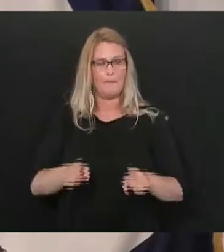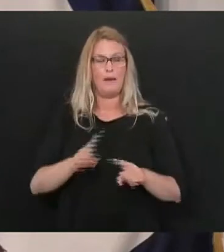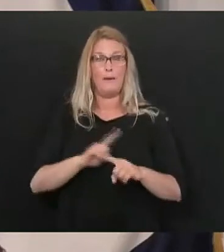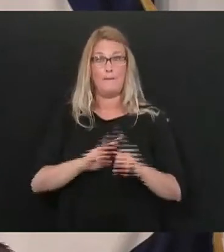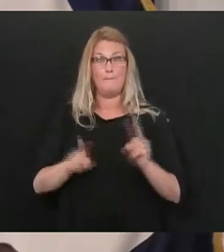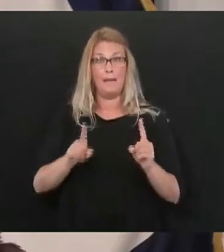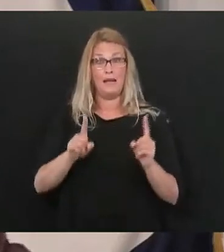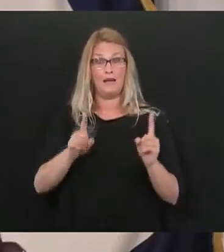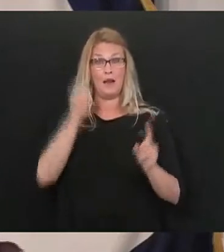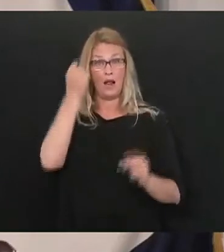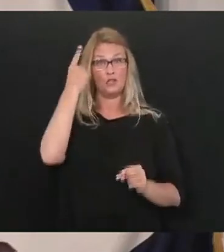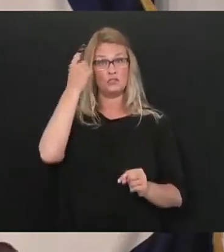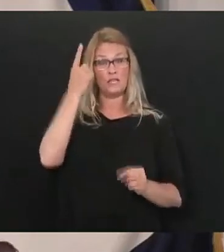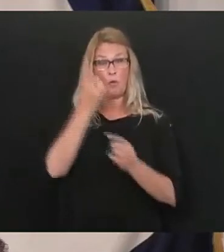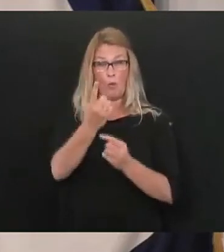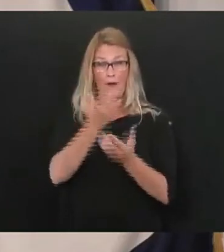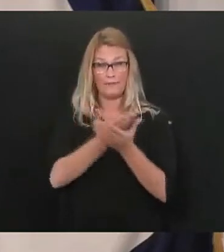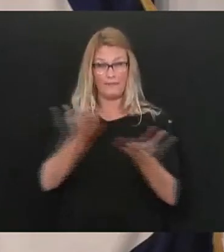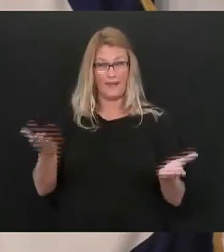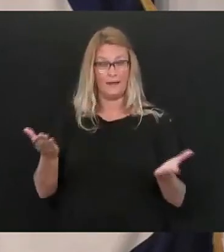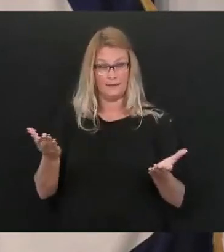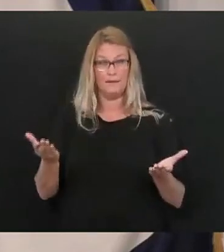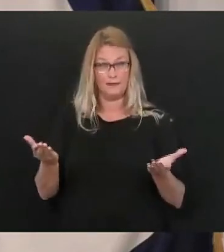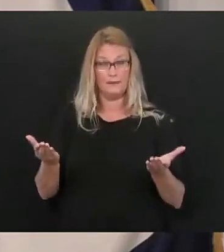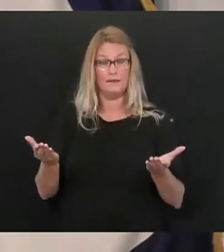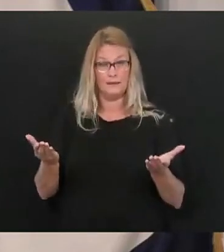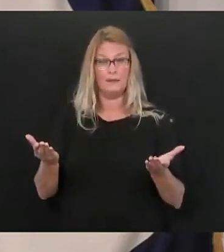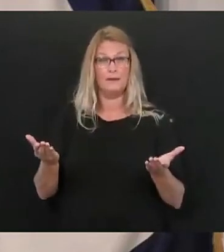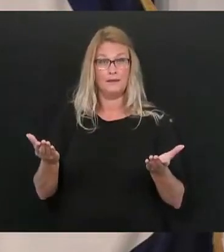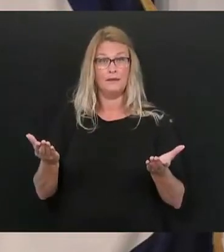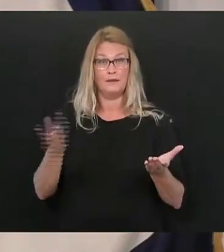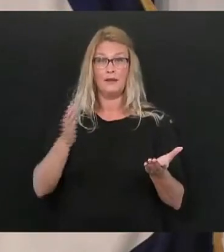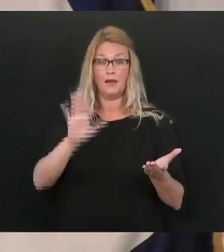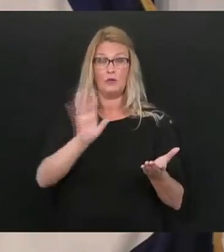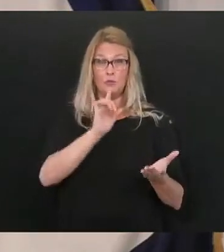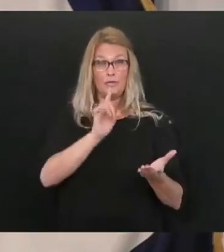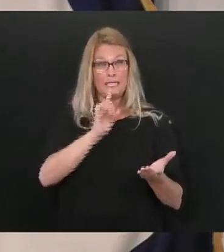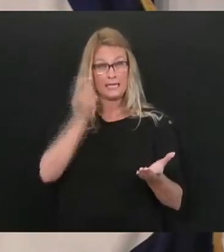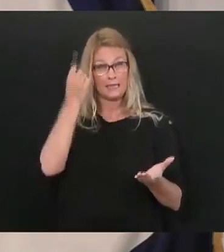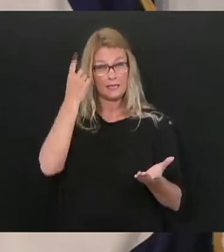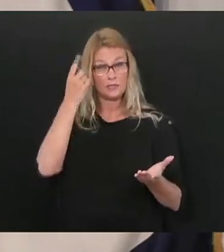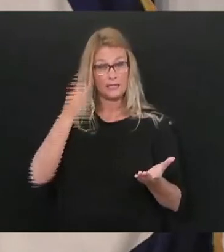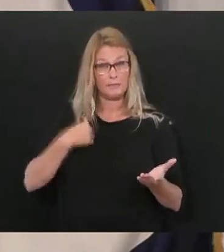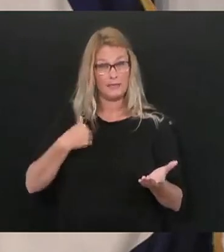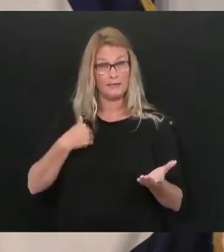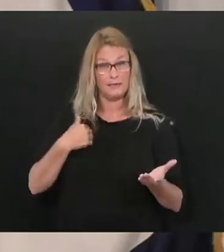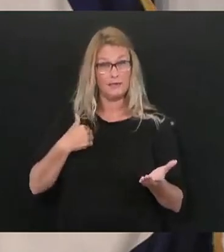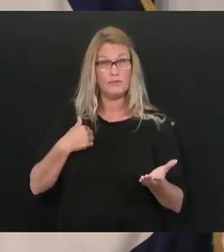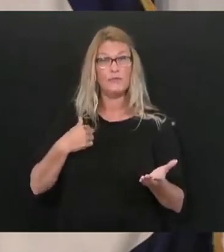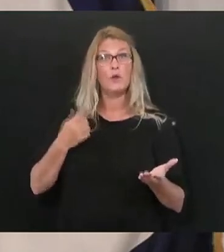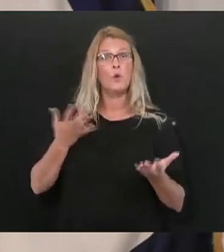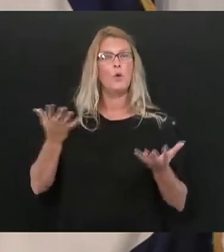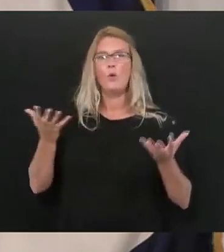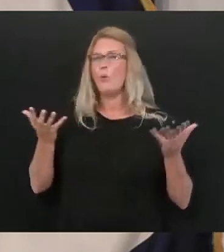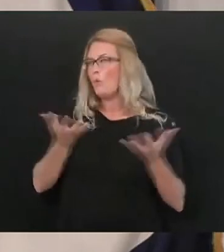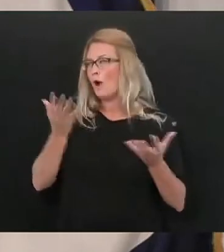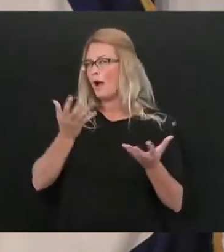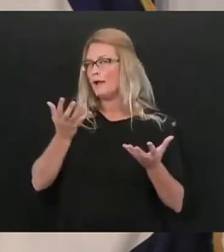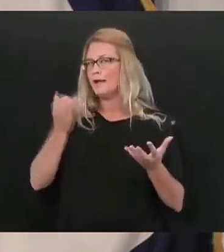think about just one thing Anthony and just this and just think about this you know what if you